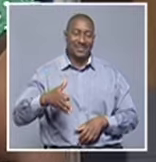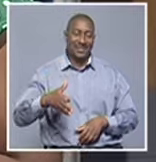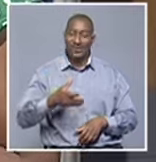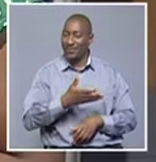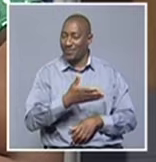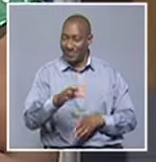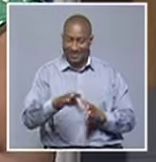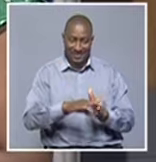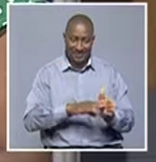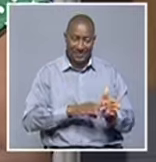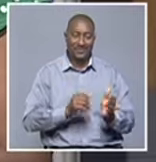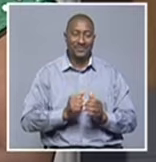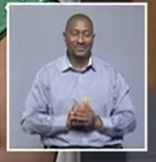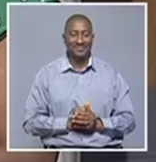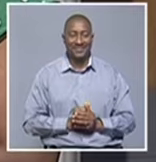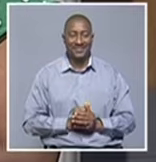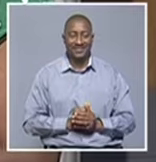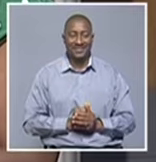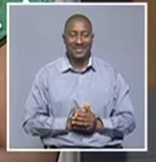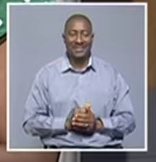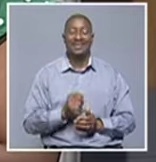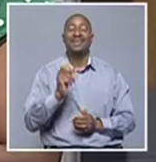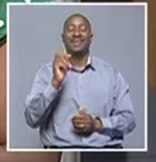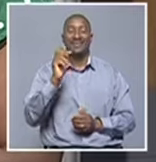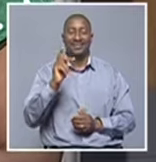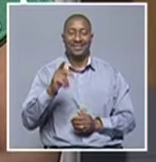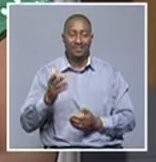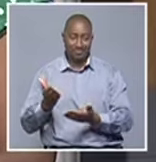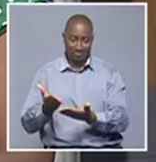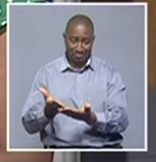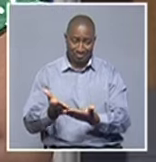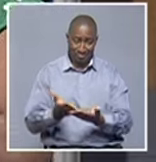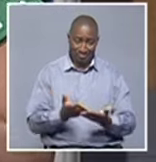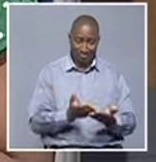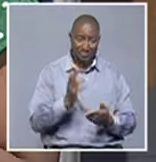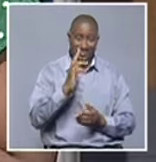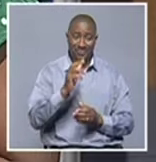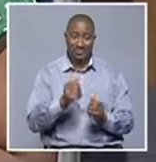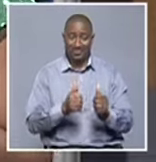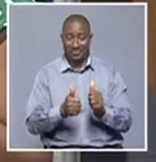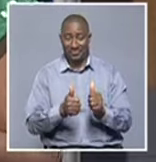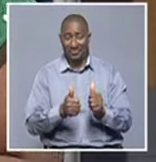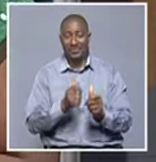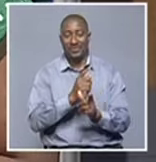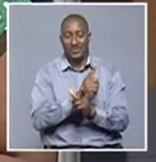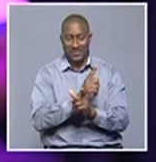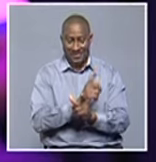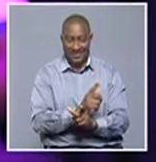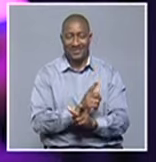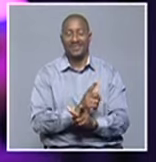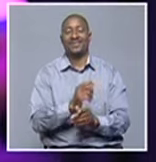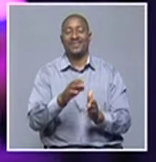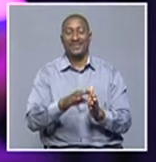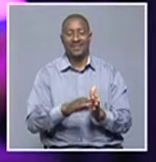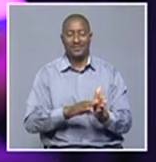to be there and not forgetting that we're also going to be inviting our favorite um sports personalities so your heroes and heroines will also be at the event they'll